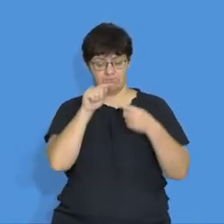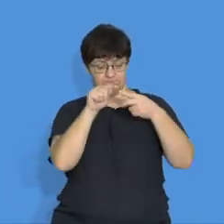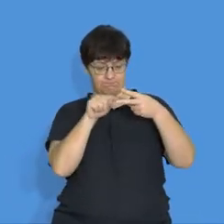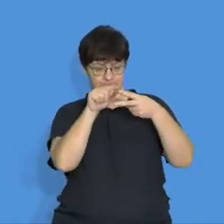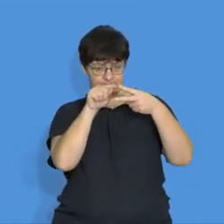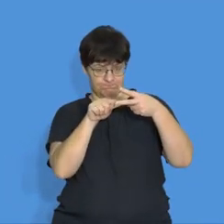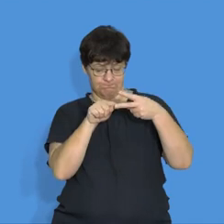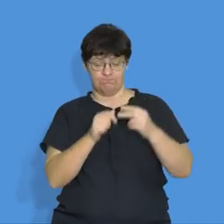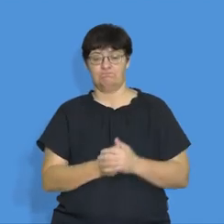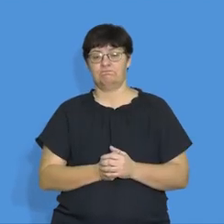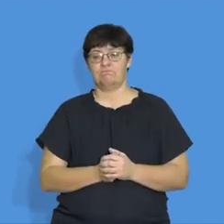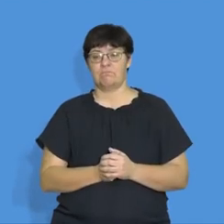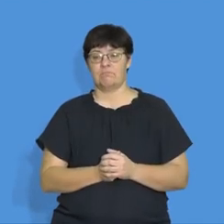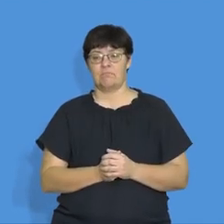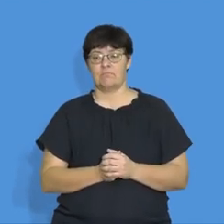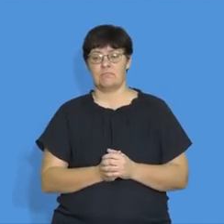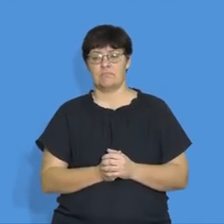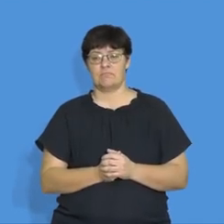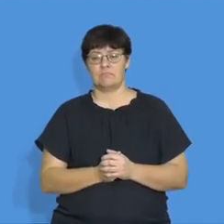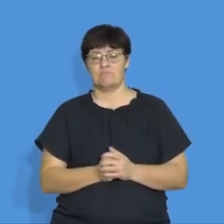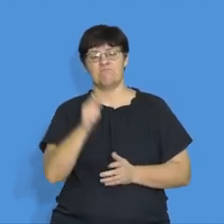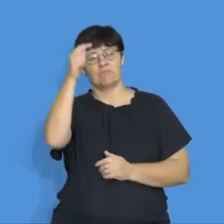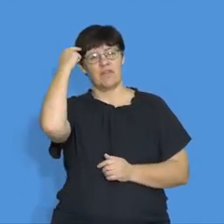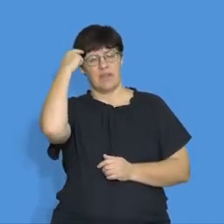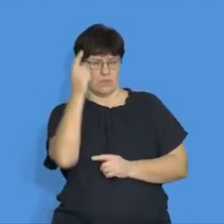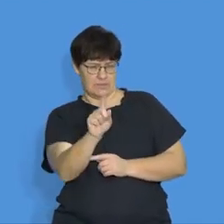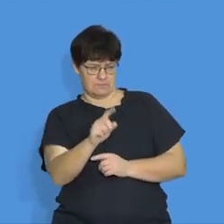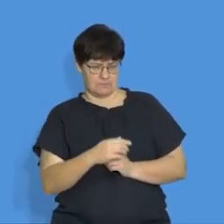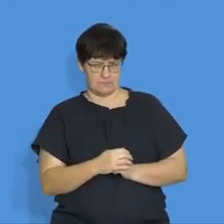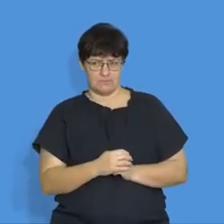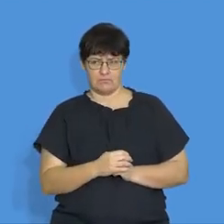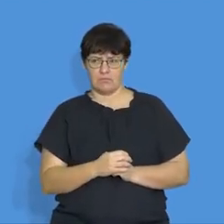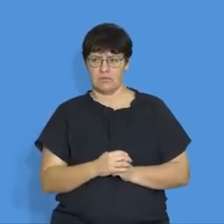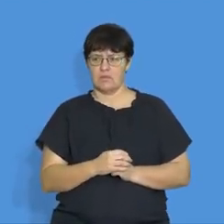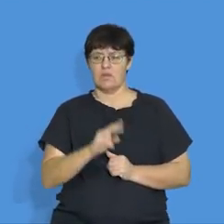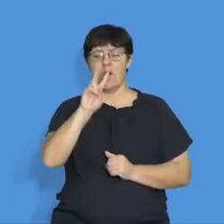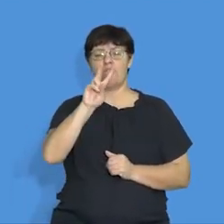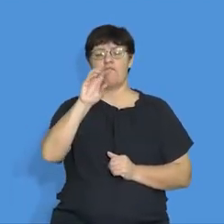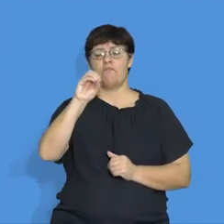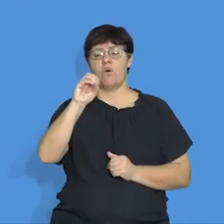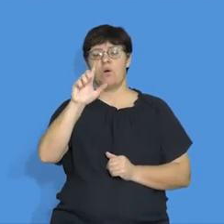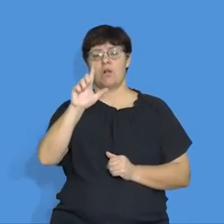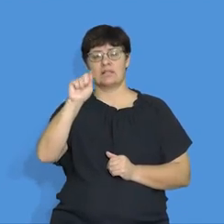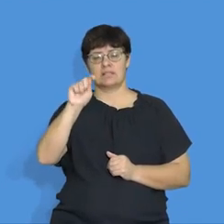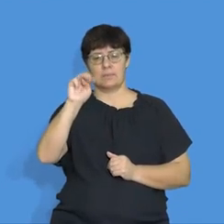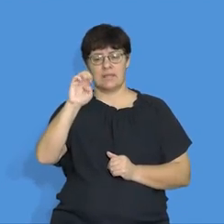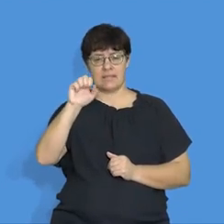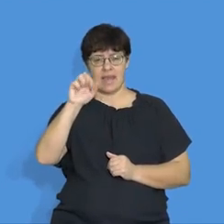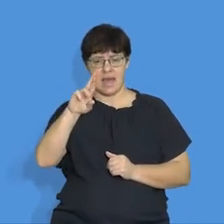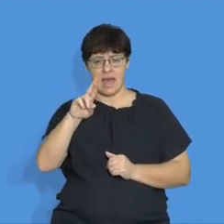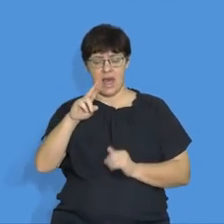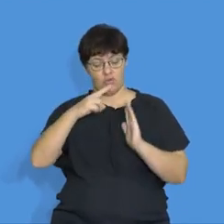terms. Right. Okay. Right. Think about this. What does the voltmeter reading tell us about the